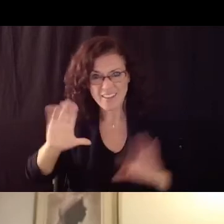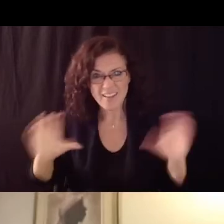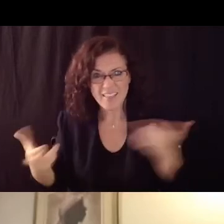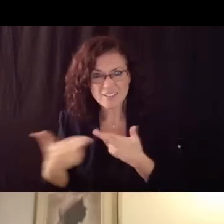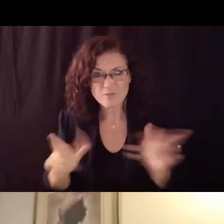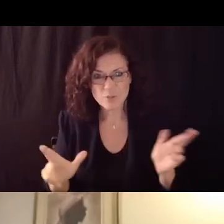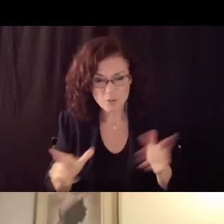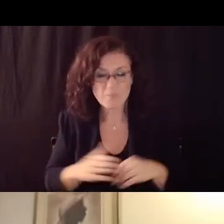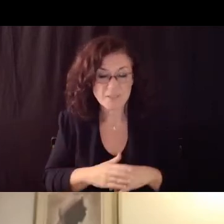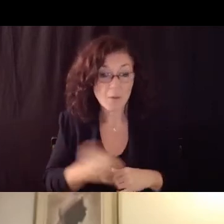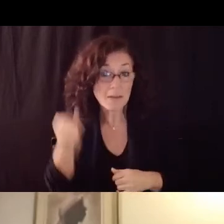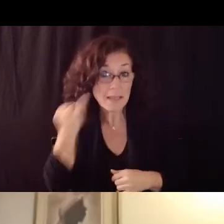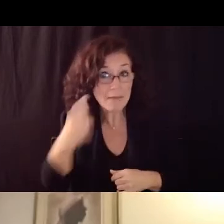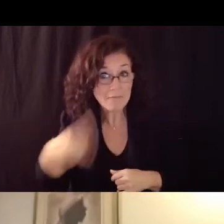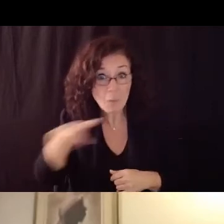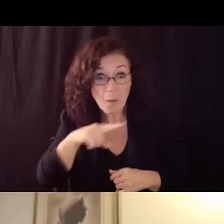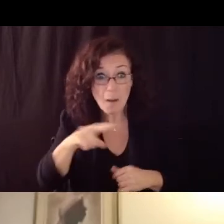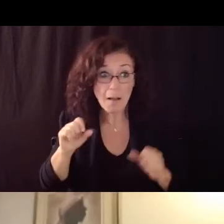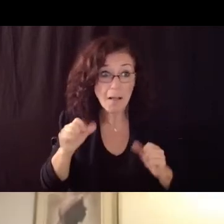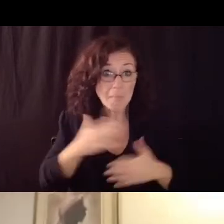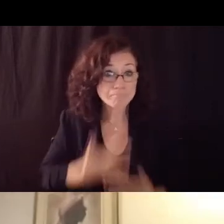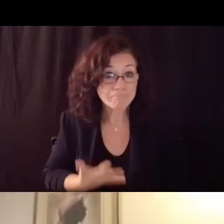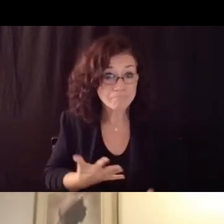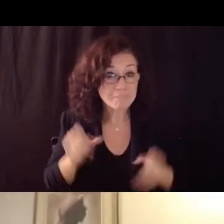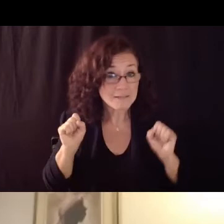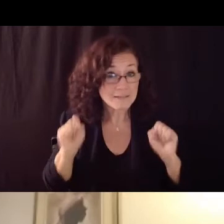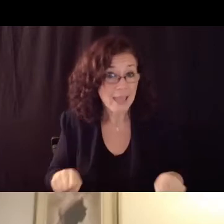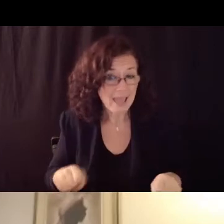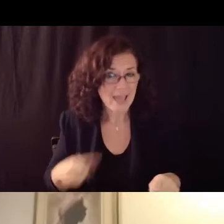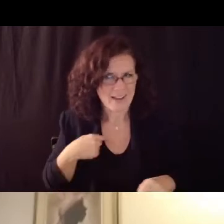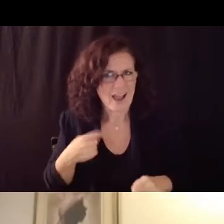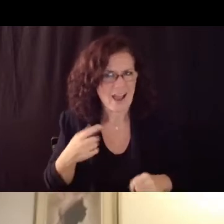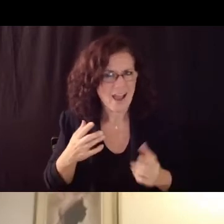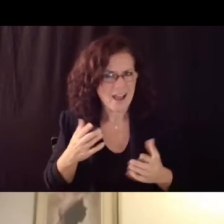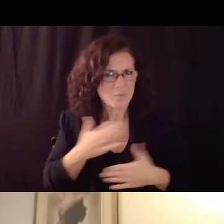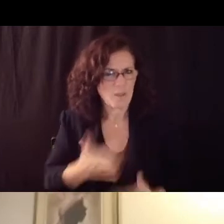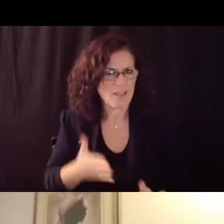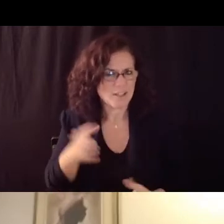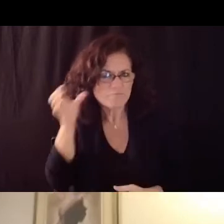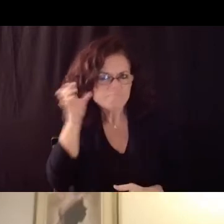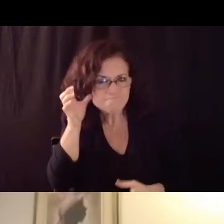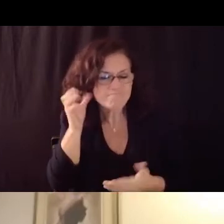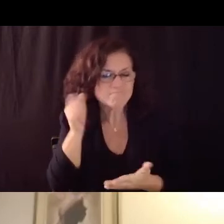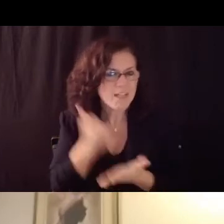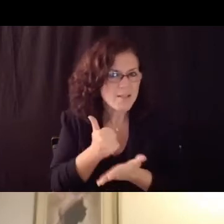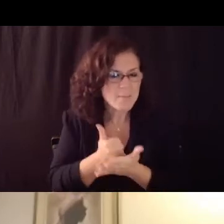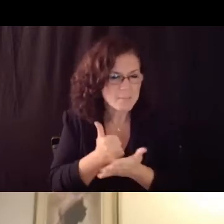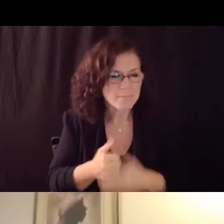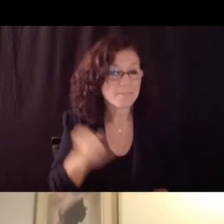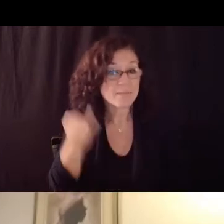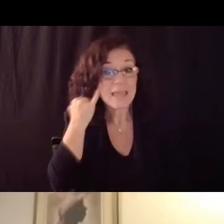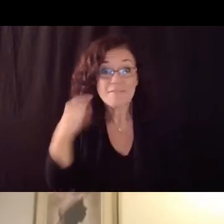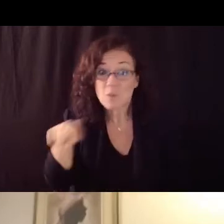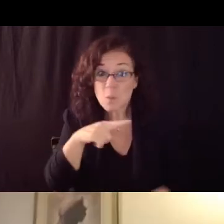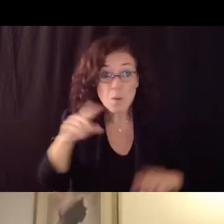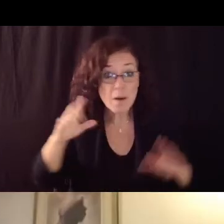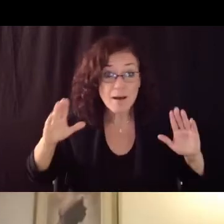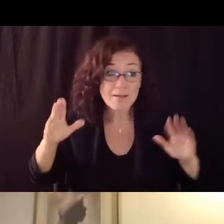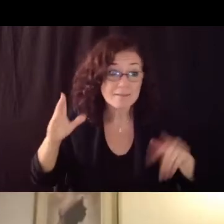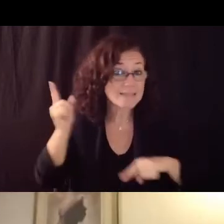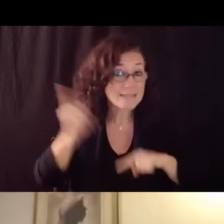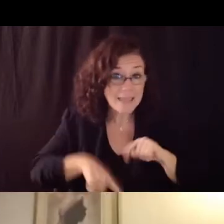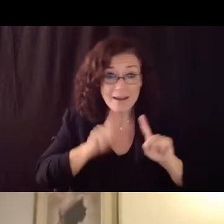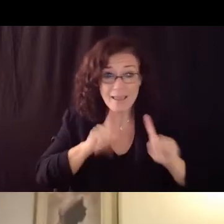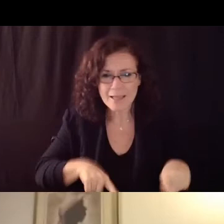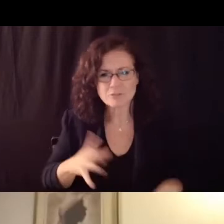about i certainly would be all in supportive and i'd love to hear more um if you're able to answer that now kind of the next steps with this uh